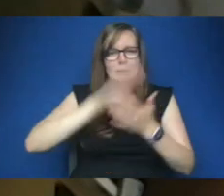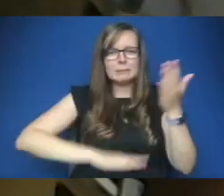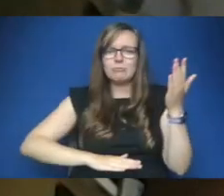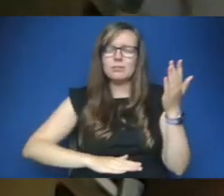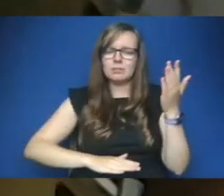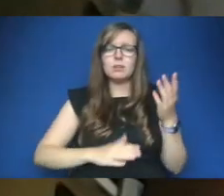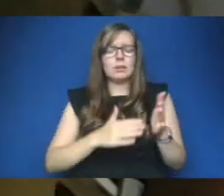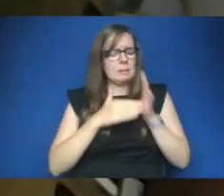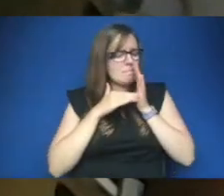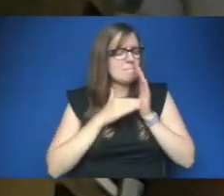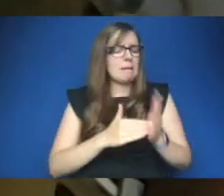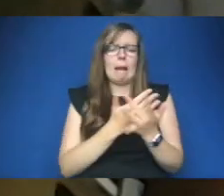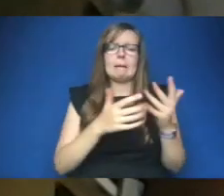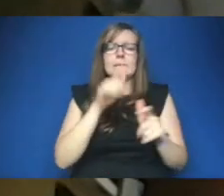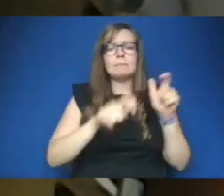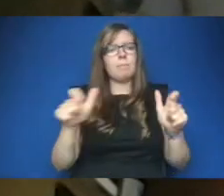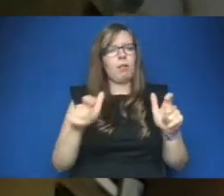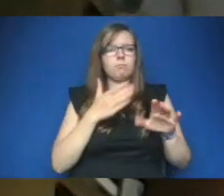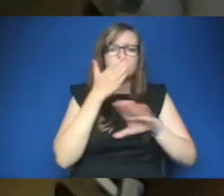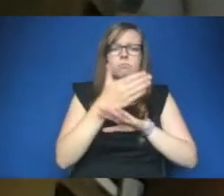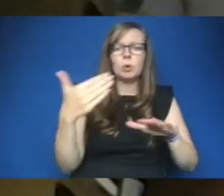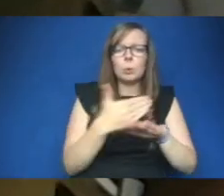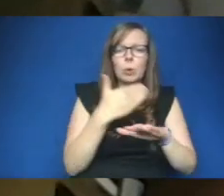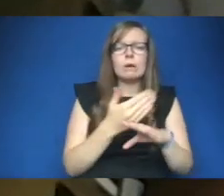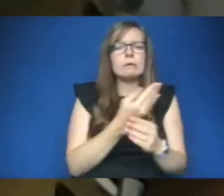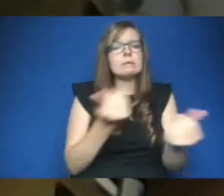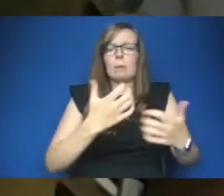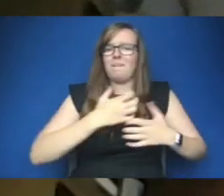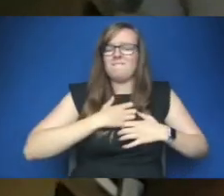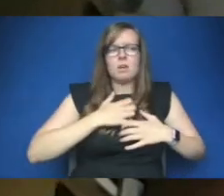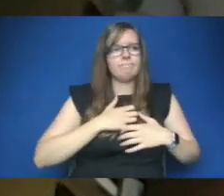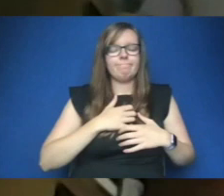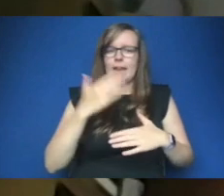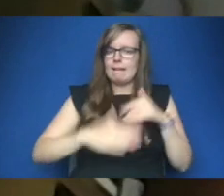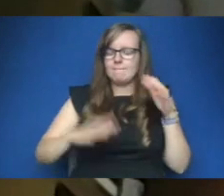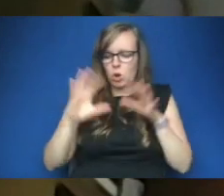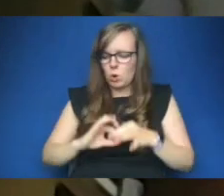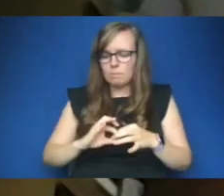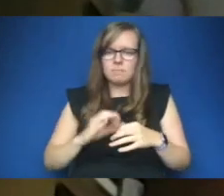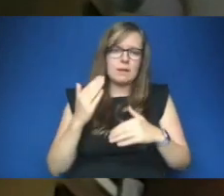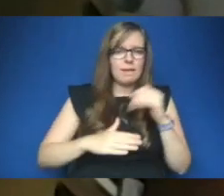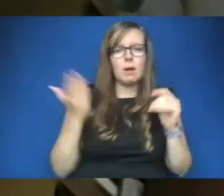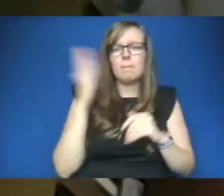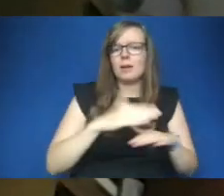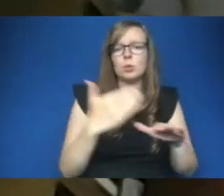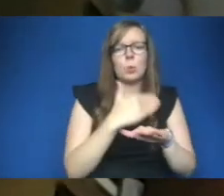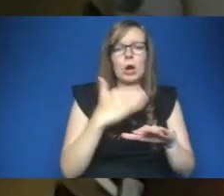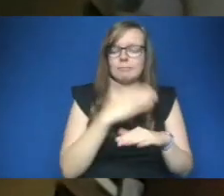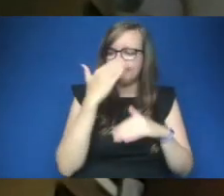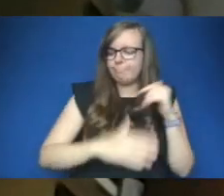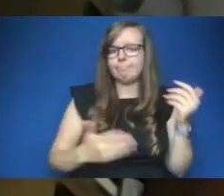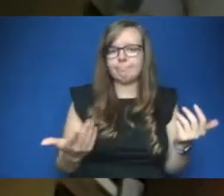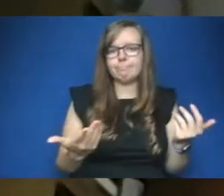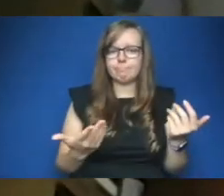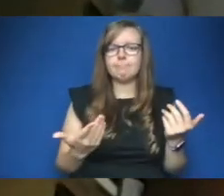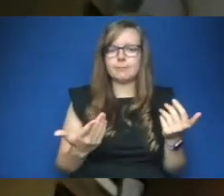unable to attend their workplaces some fear that they'll never return to those workplaces as many companies particularly in